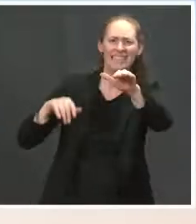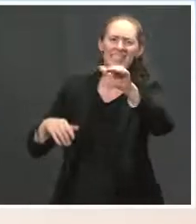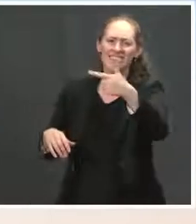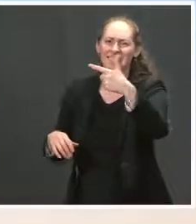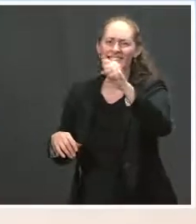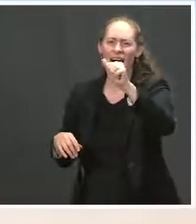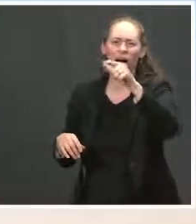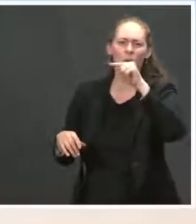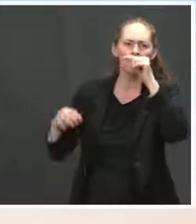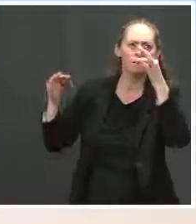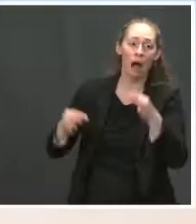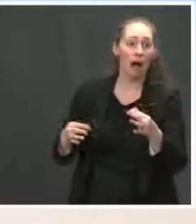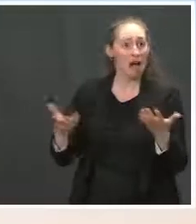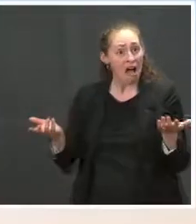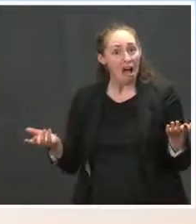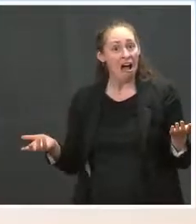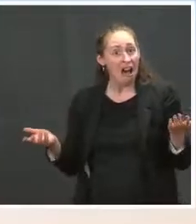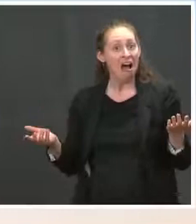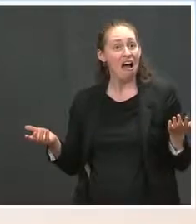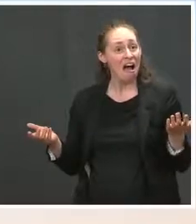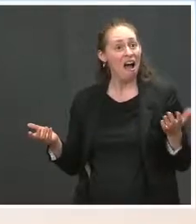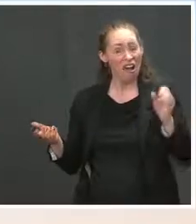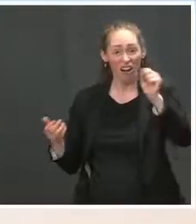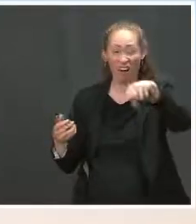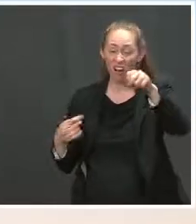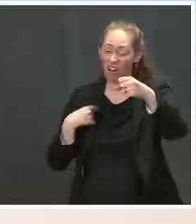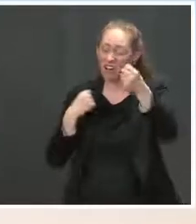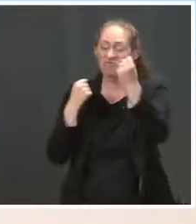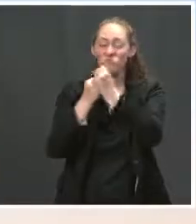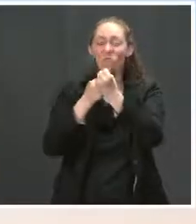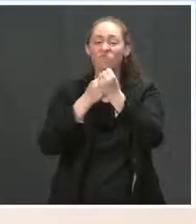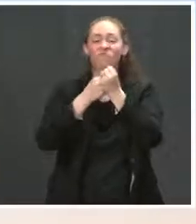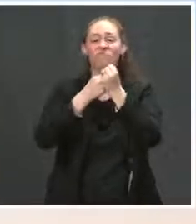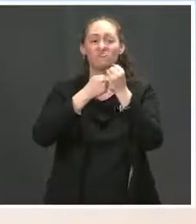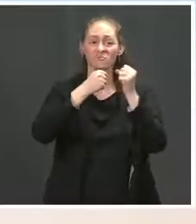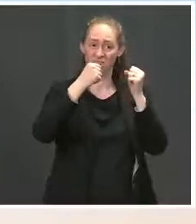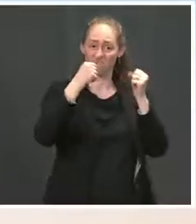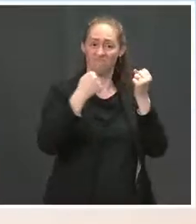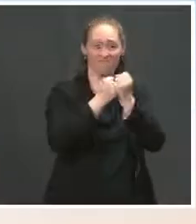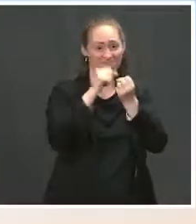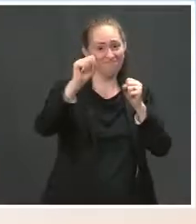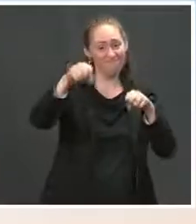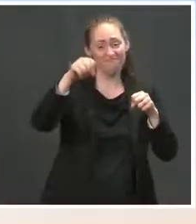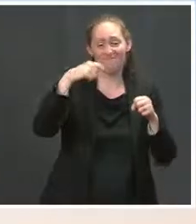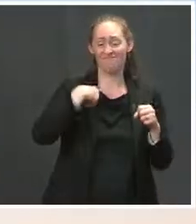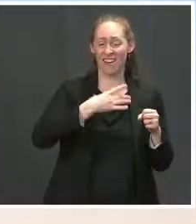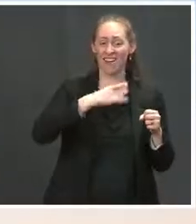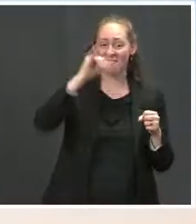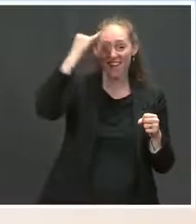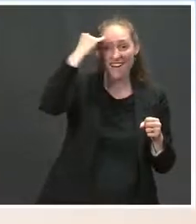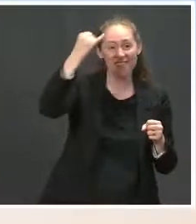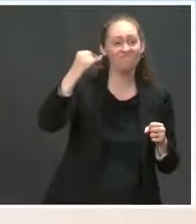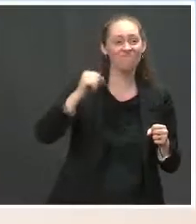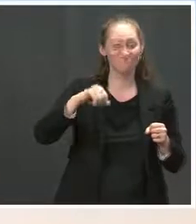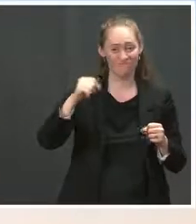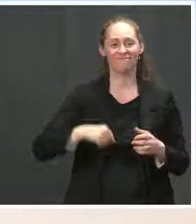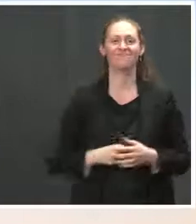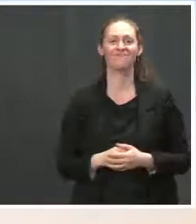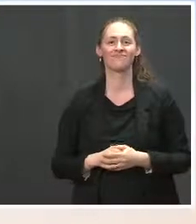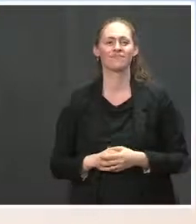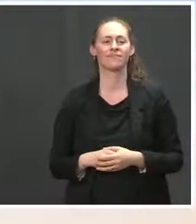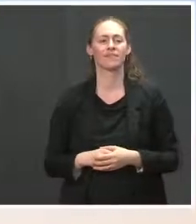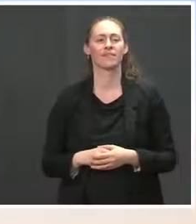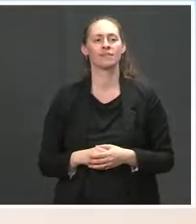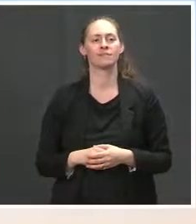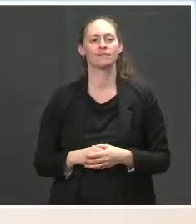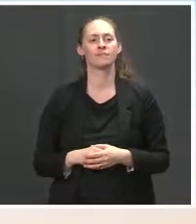we are pro-solar panel around here, so I will see where things stand on that front. The Press. one. We didn't hear much about